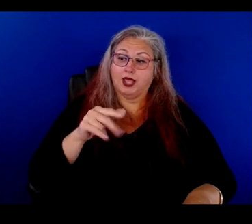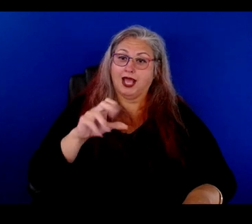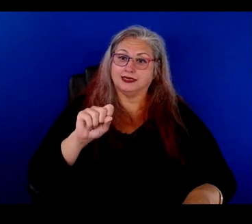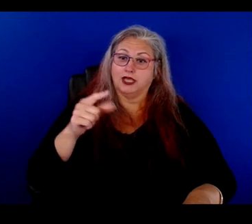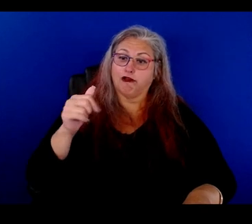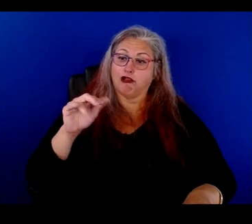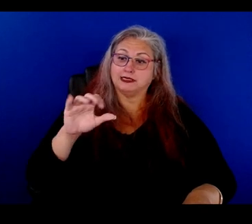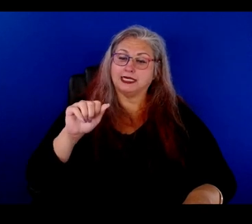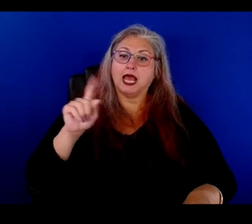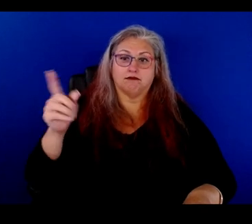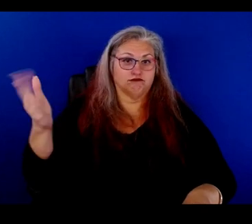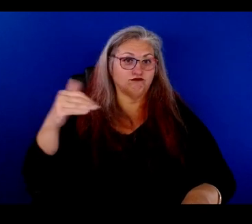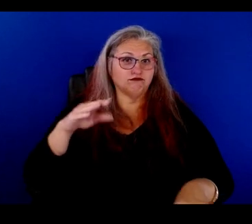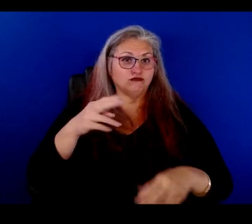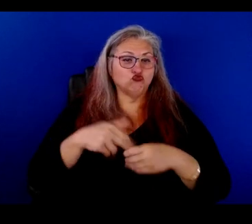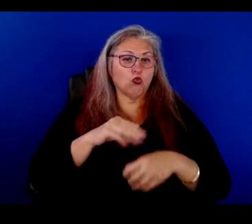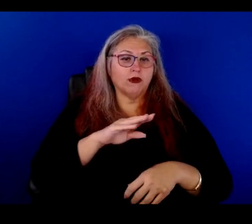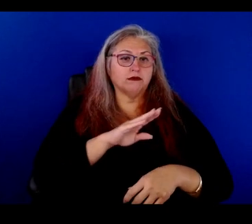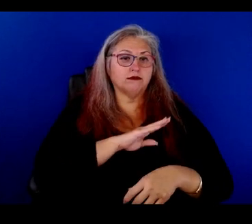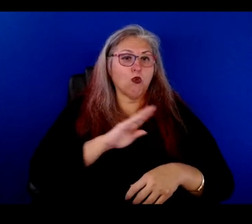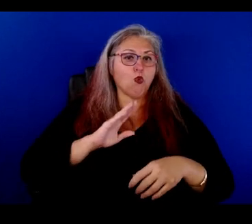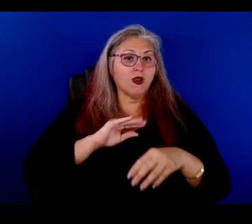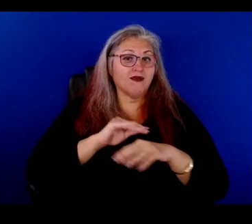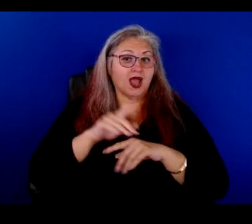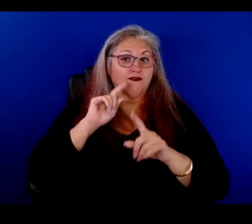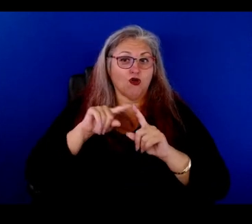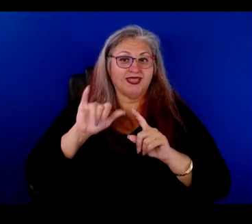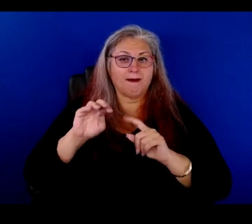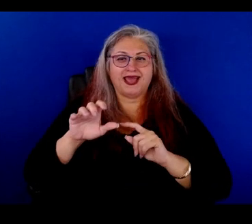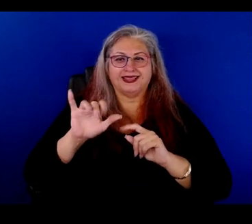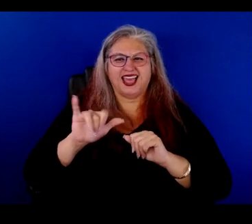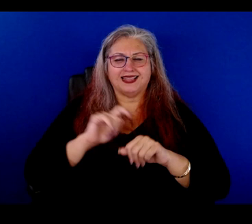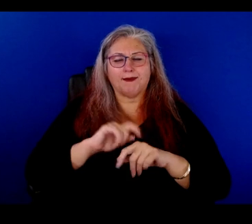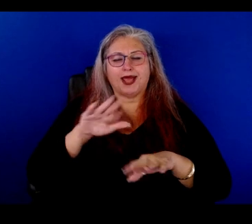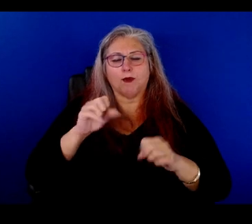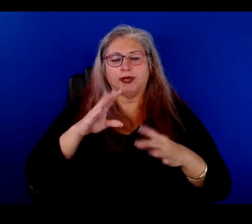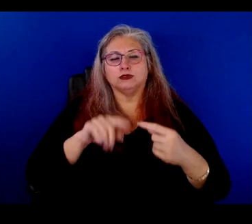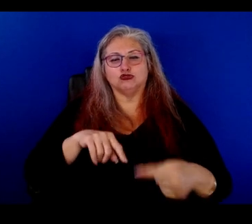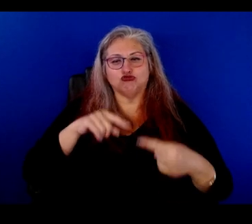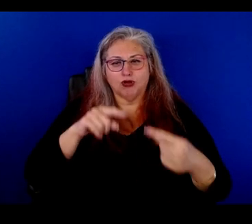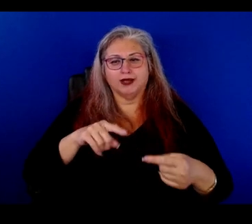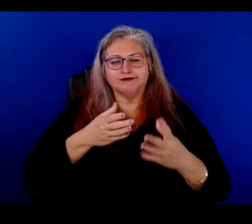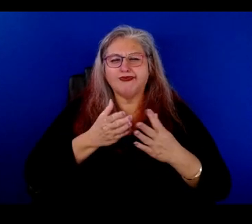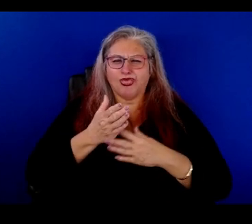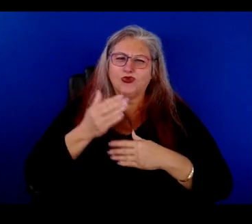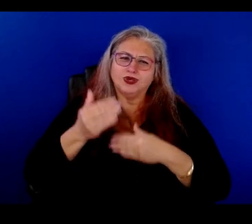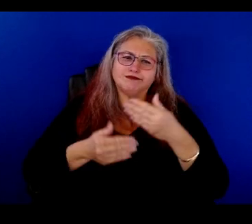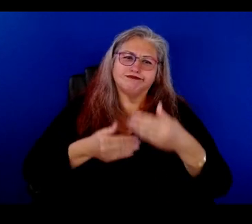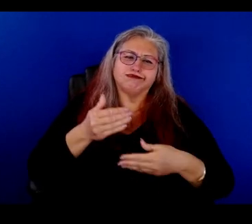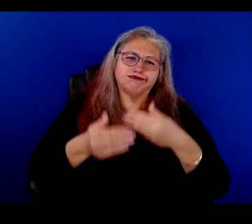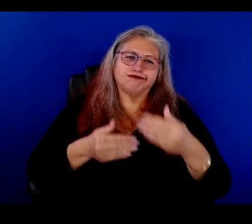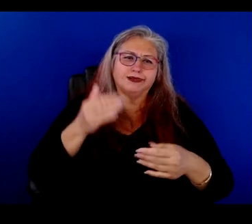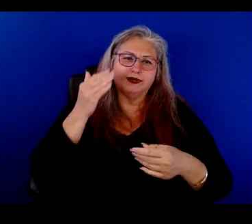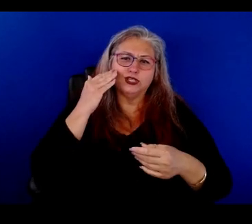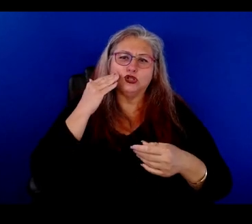Garcia to sit on the advisory board for, for the Mac during that time. You know, a lot of struggles as, as we do, as we go through when, uh,